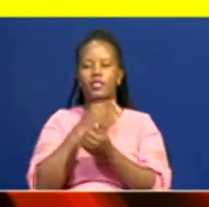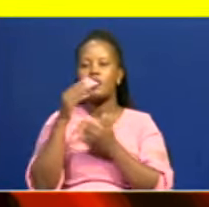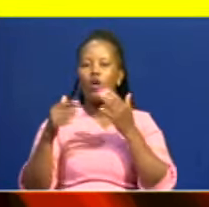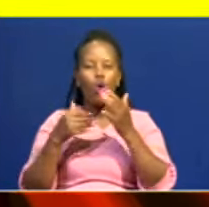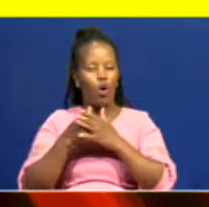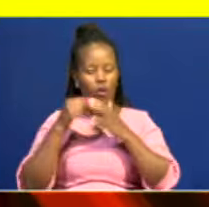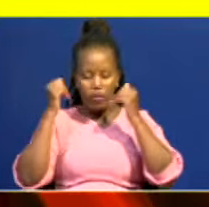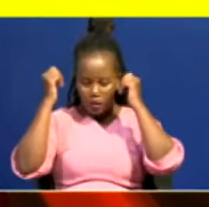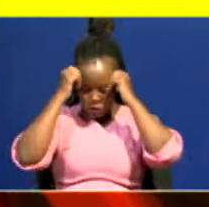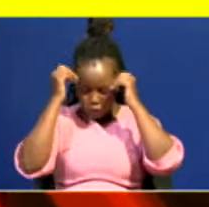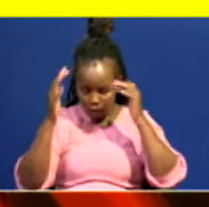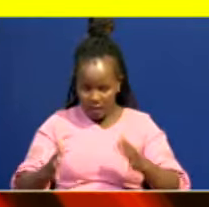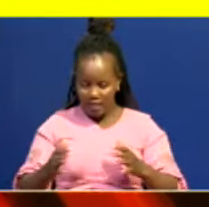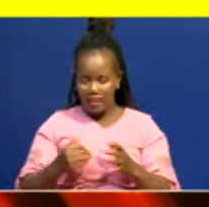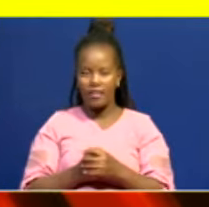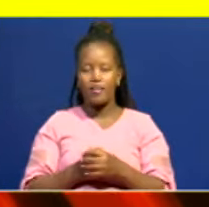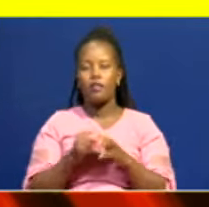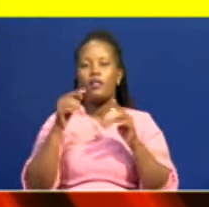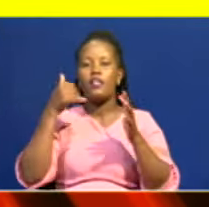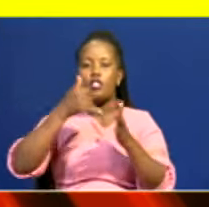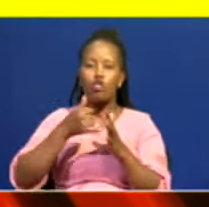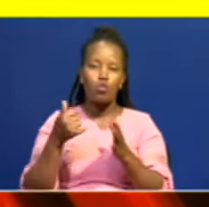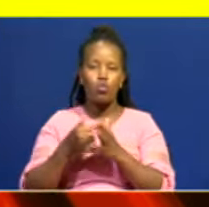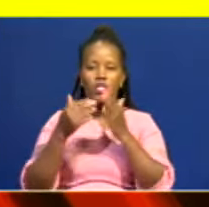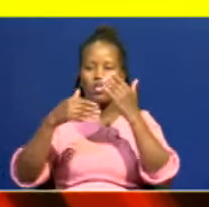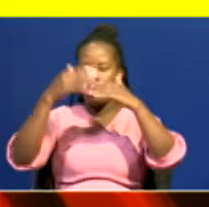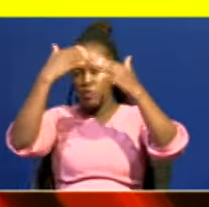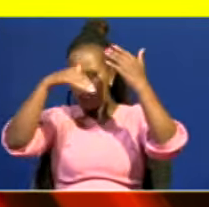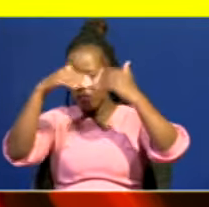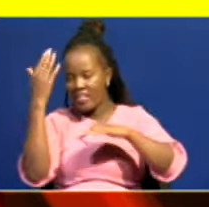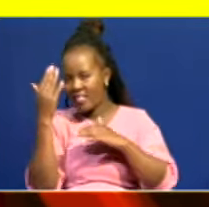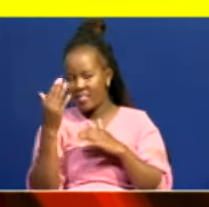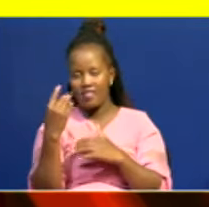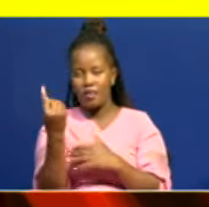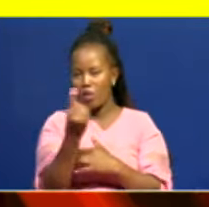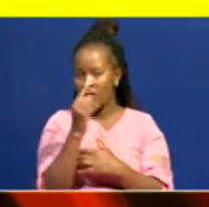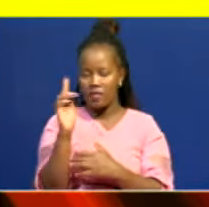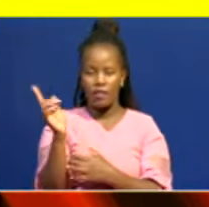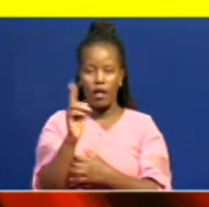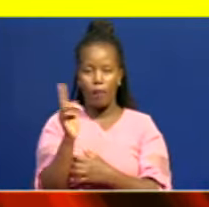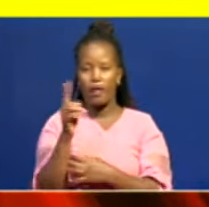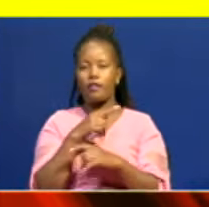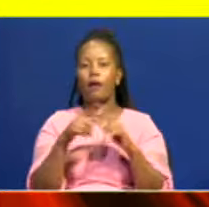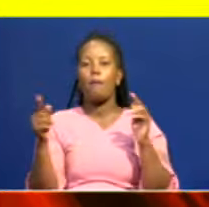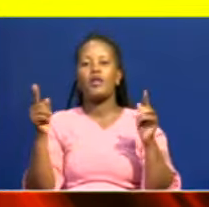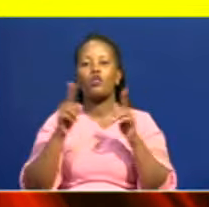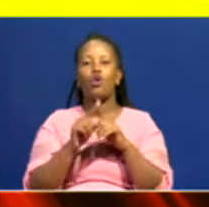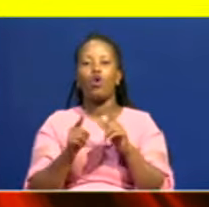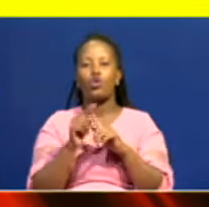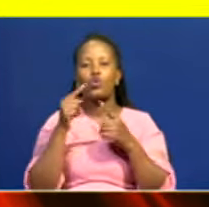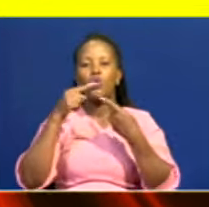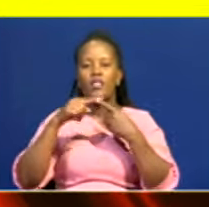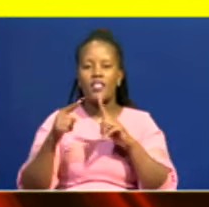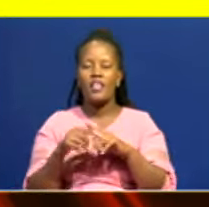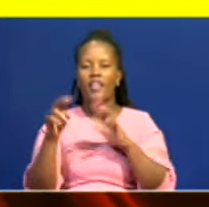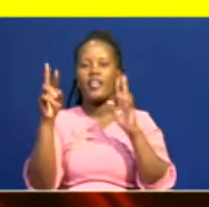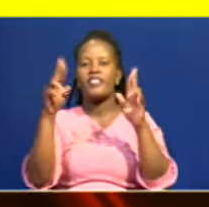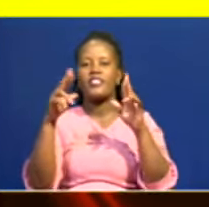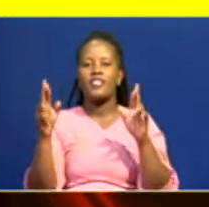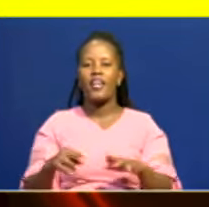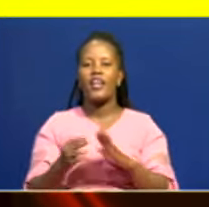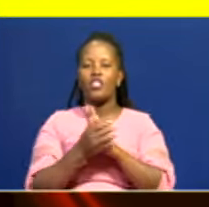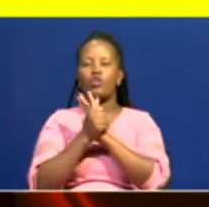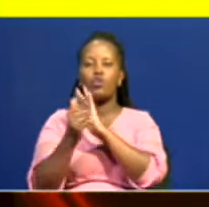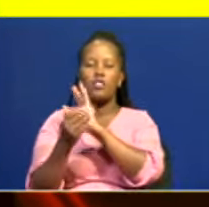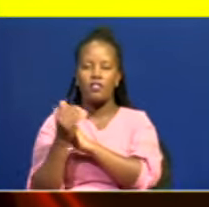levels, not limited to university education only. The standards of international skills and professionalism